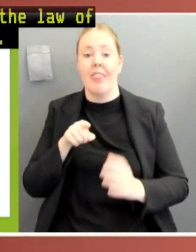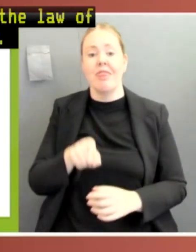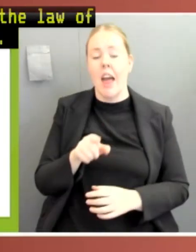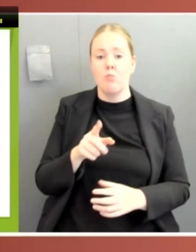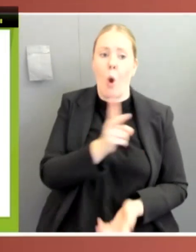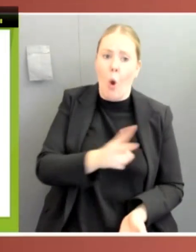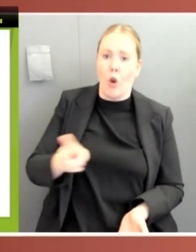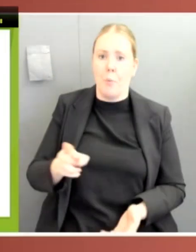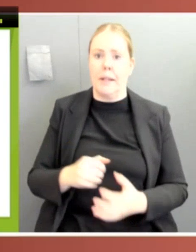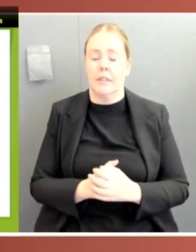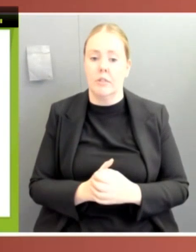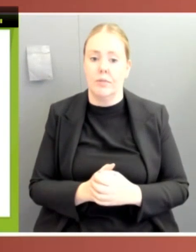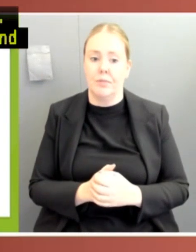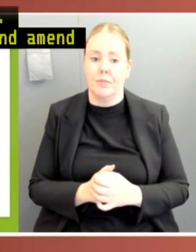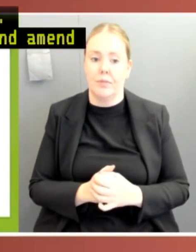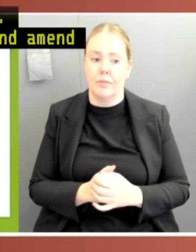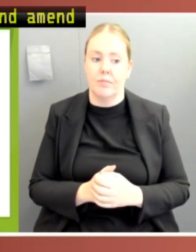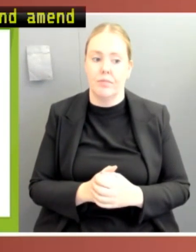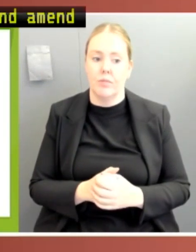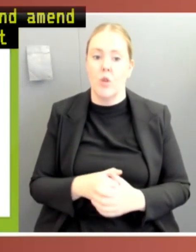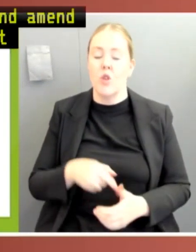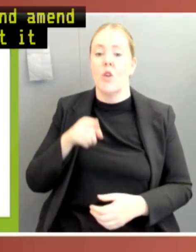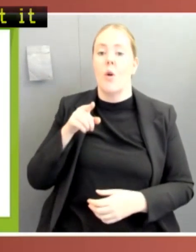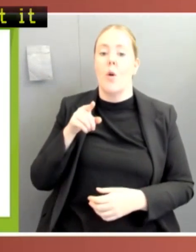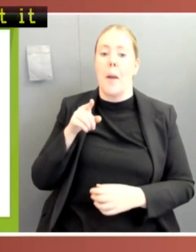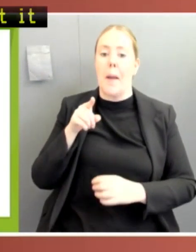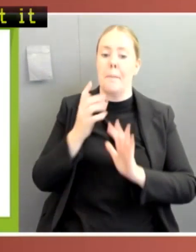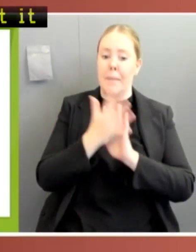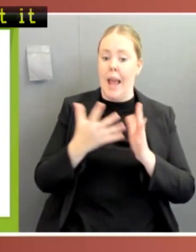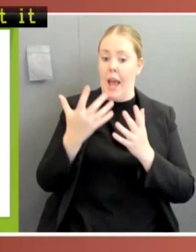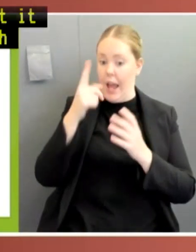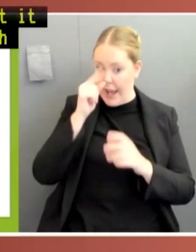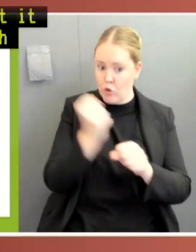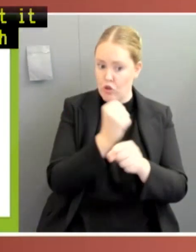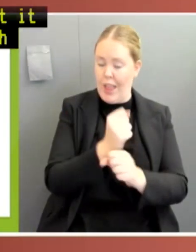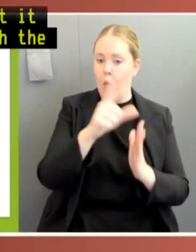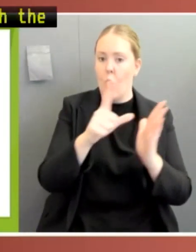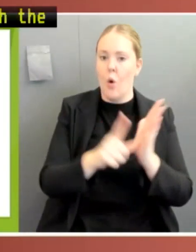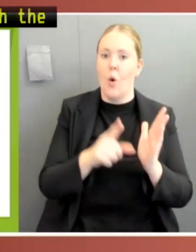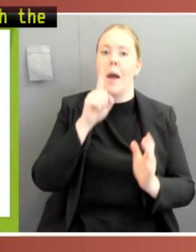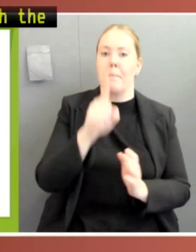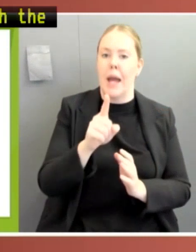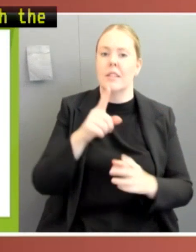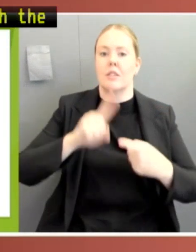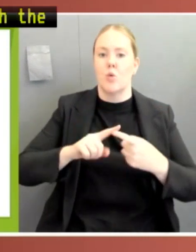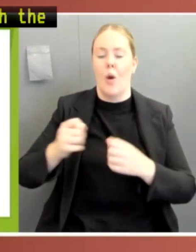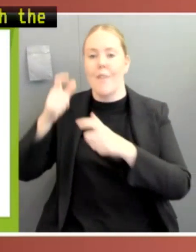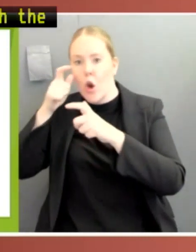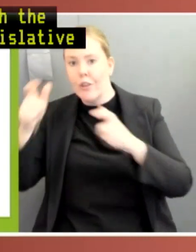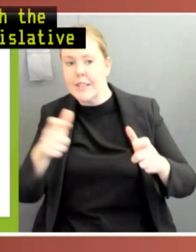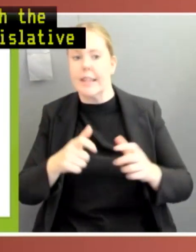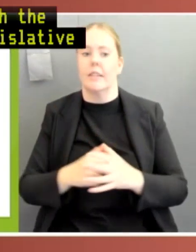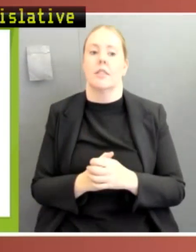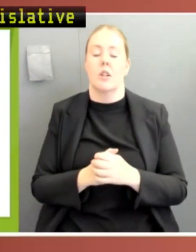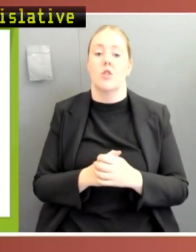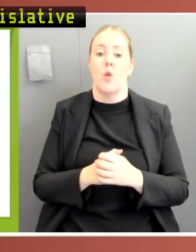but it exercises oversight through the power of disallowance. Legislative instruments must be tabled in each House of Parliament within six sitting days after they